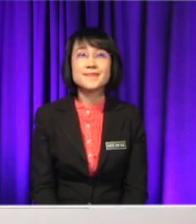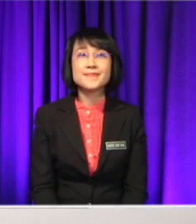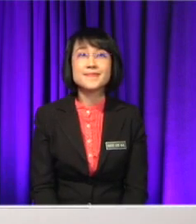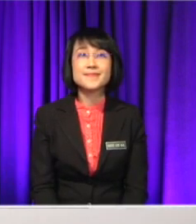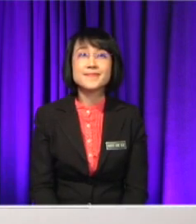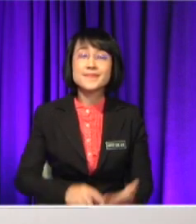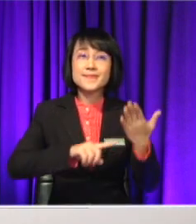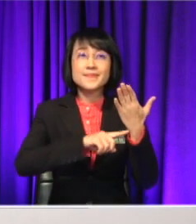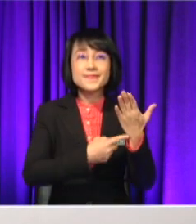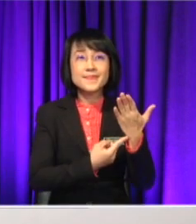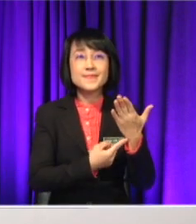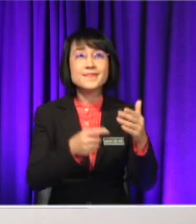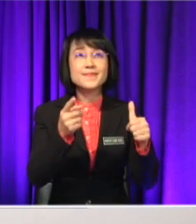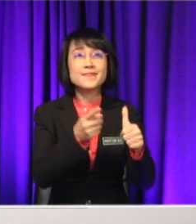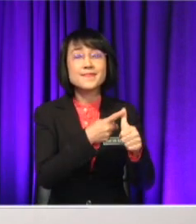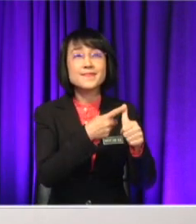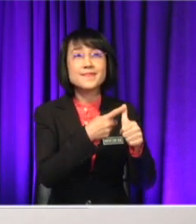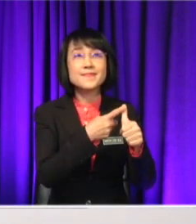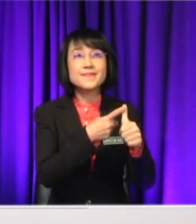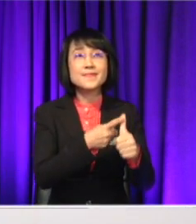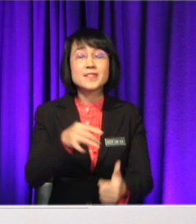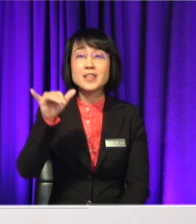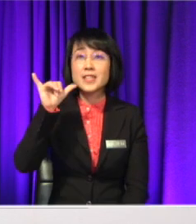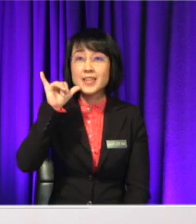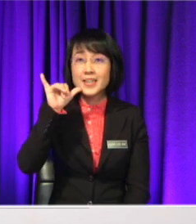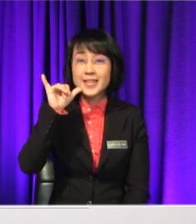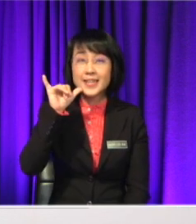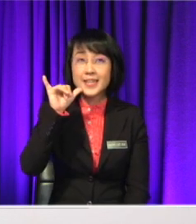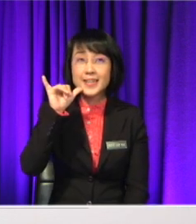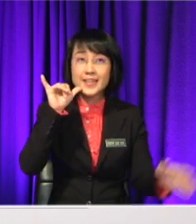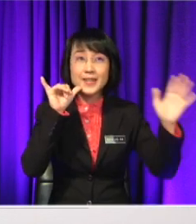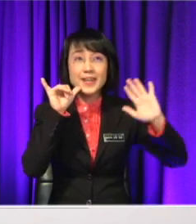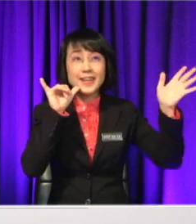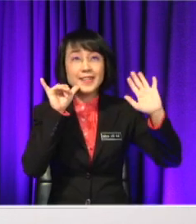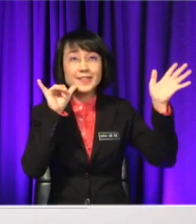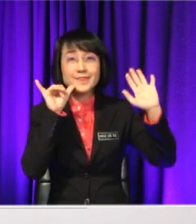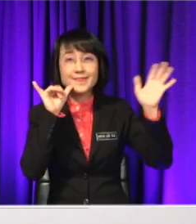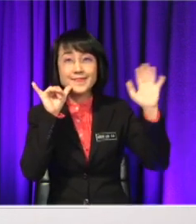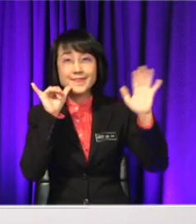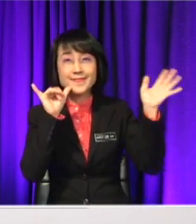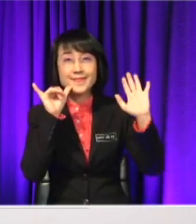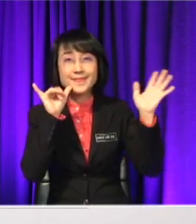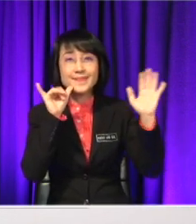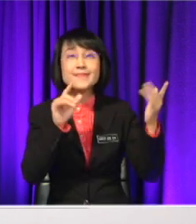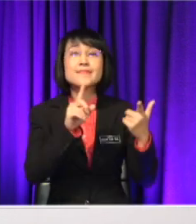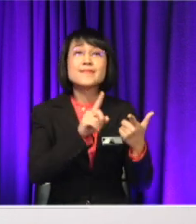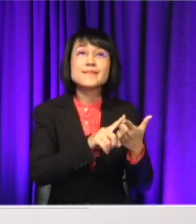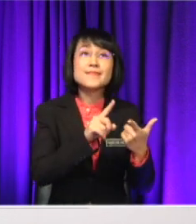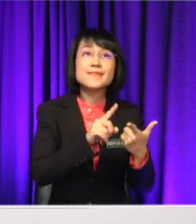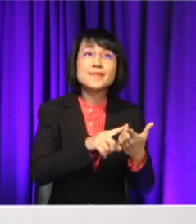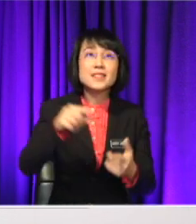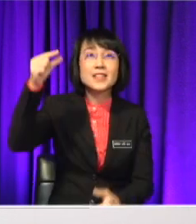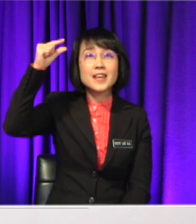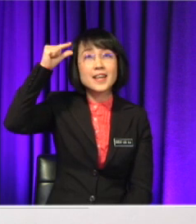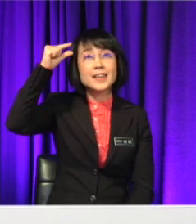from Yilin Yilin, can you wave to them? Hi Hi Alright, then we have Gan Kianlong